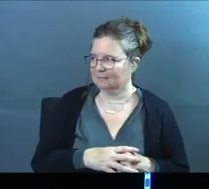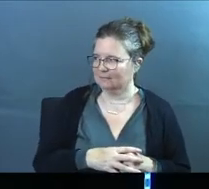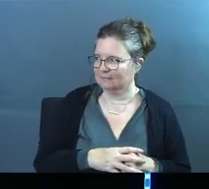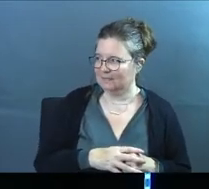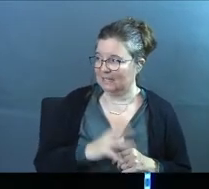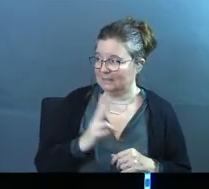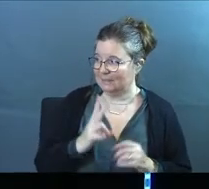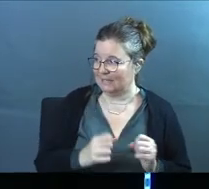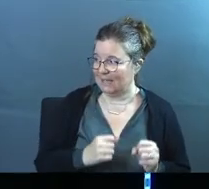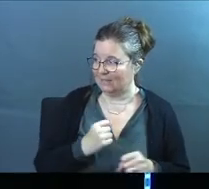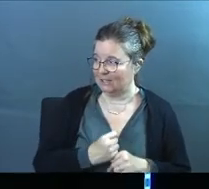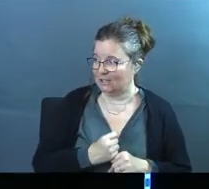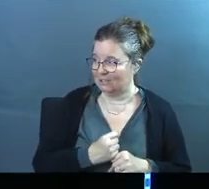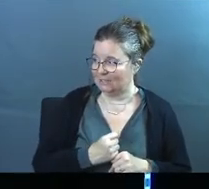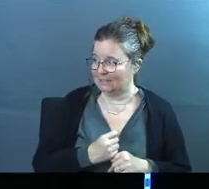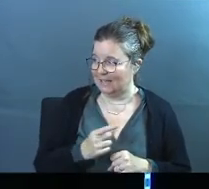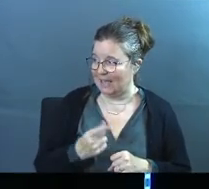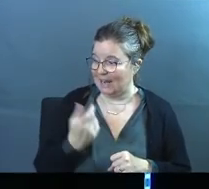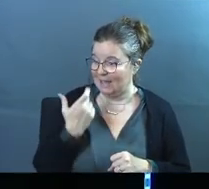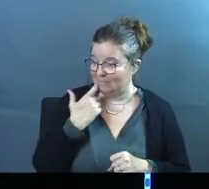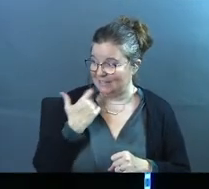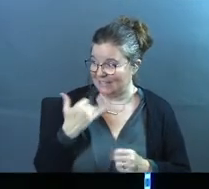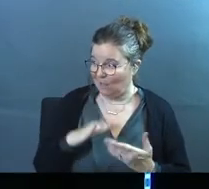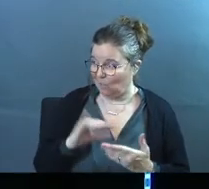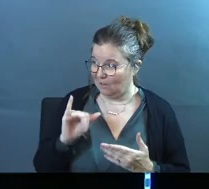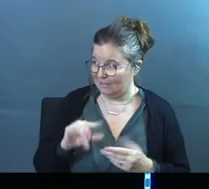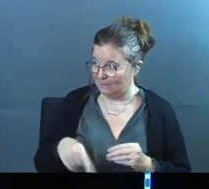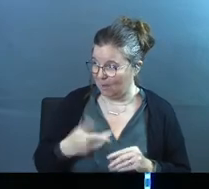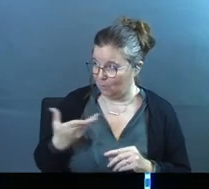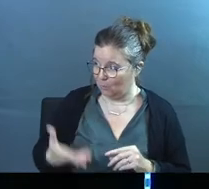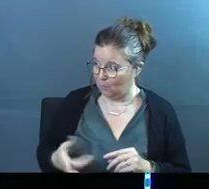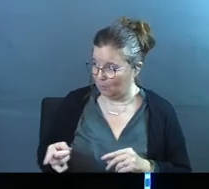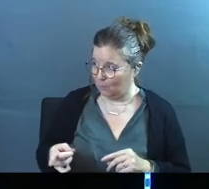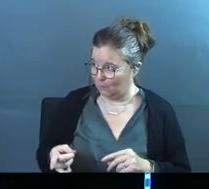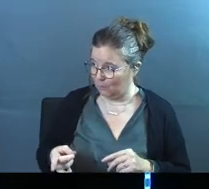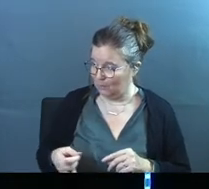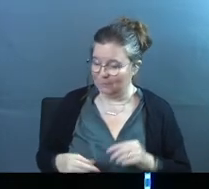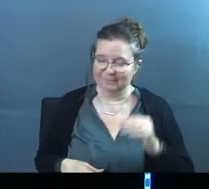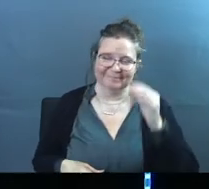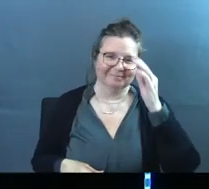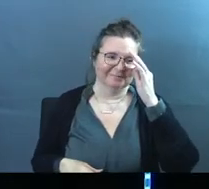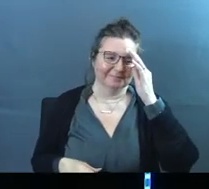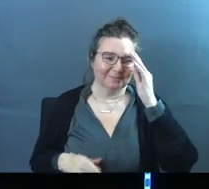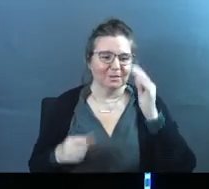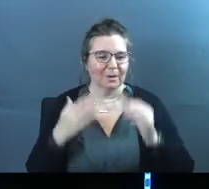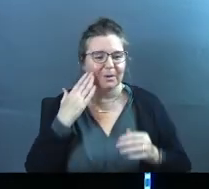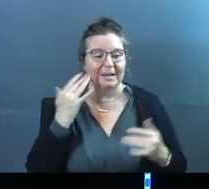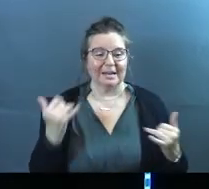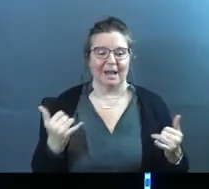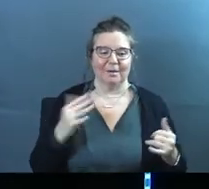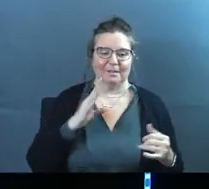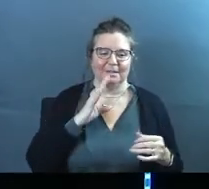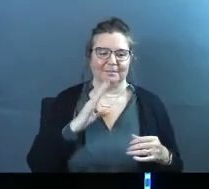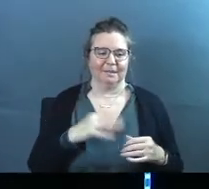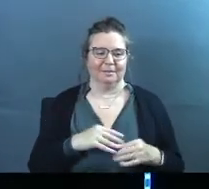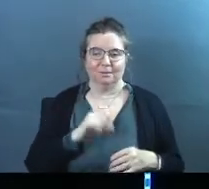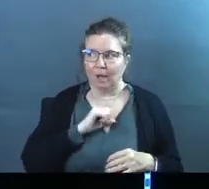it's been seven years and I'm just now learning this about you. And so, you know what